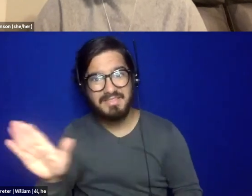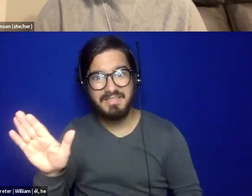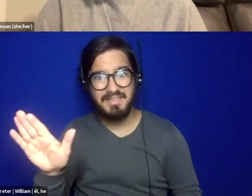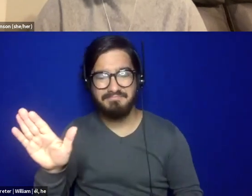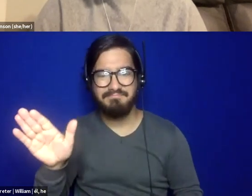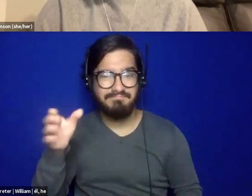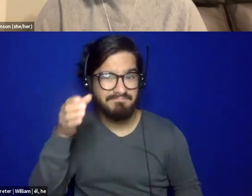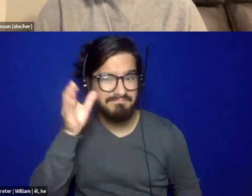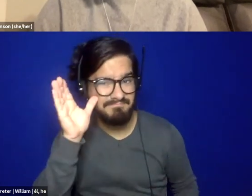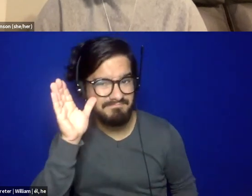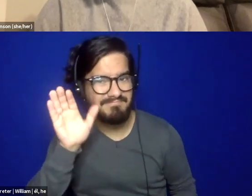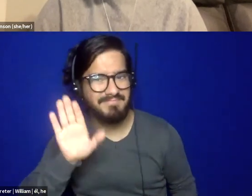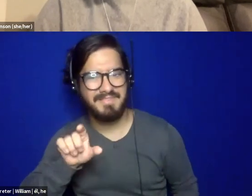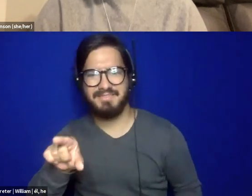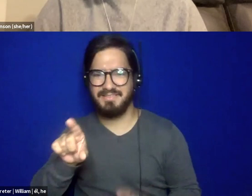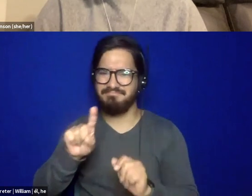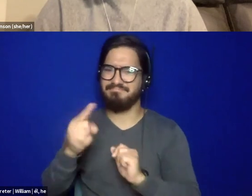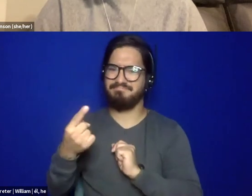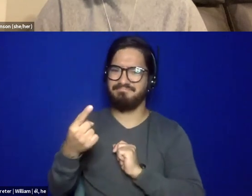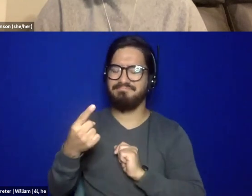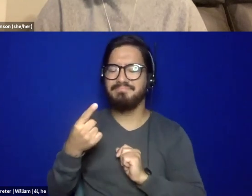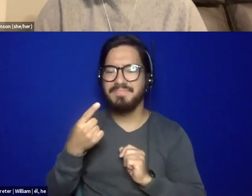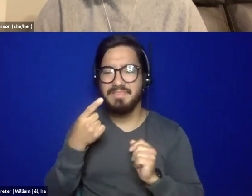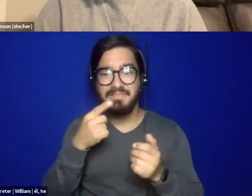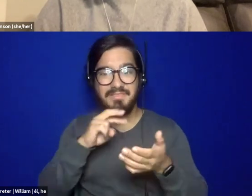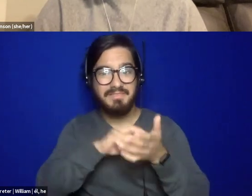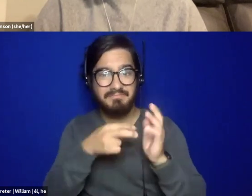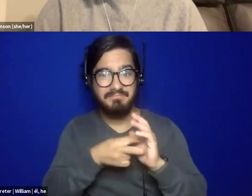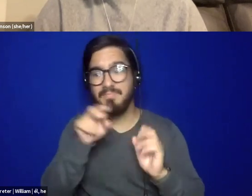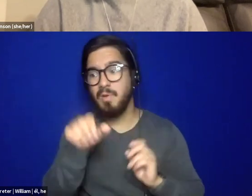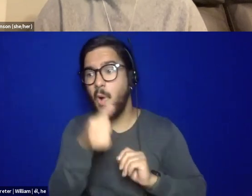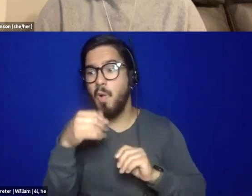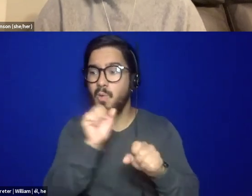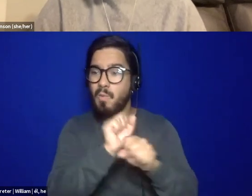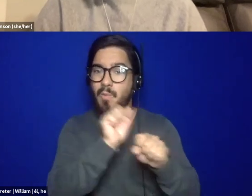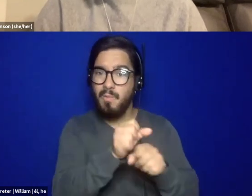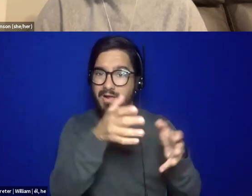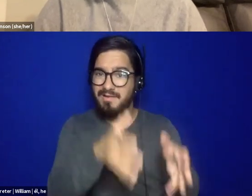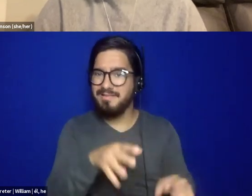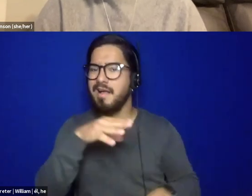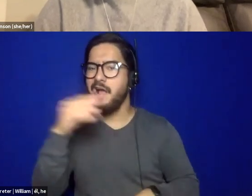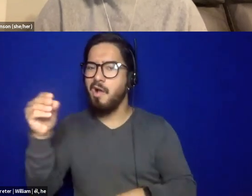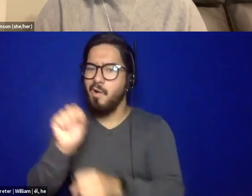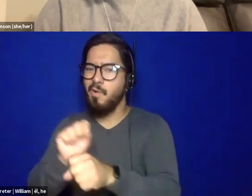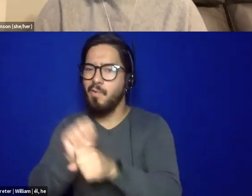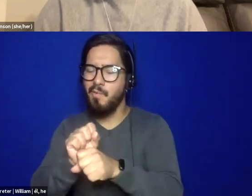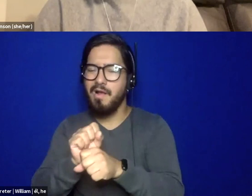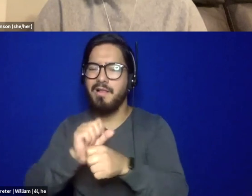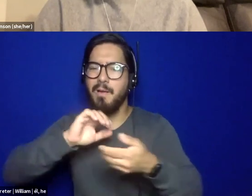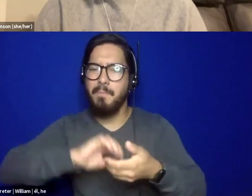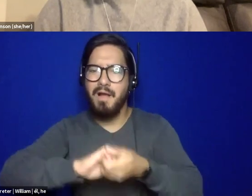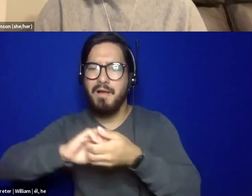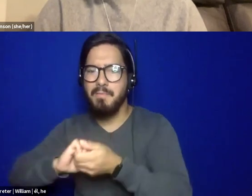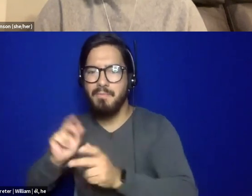so a lot of the work that I do outside of work and what I encourage others to do is partner with people, volunteer with people, learn from other people, um,